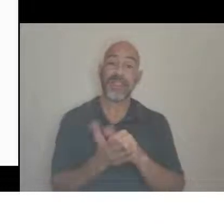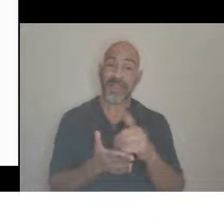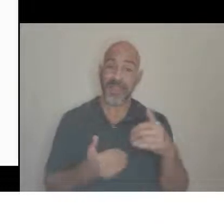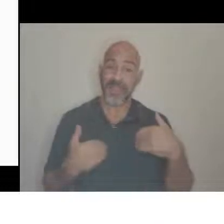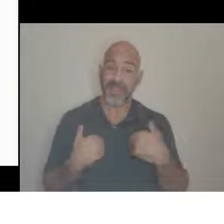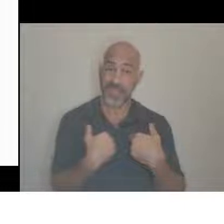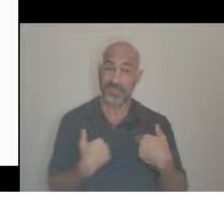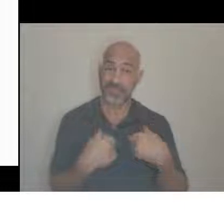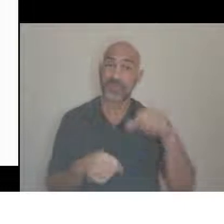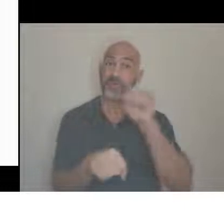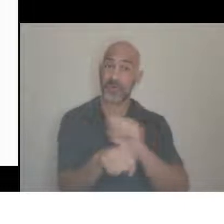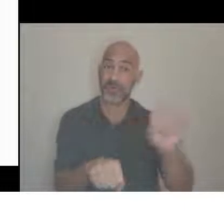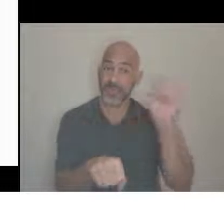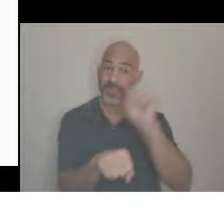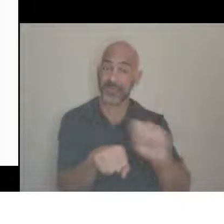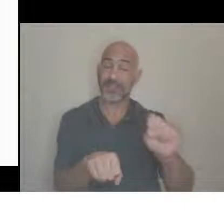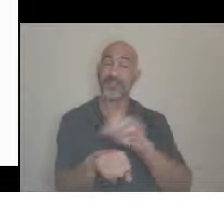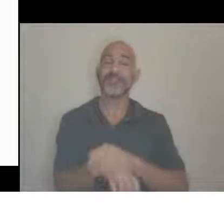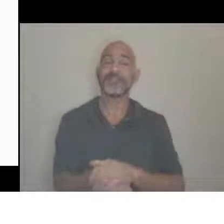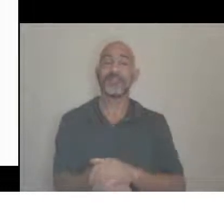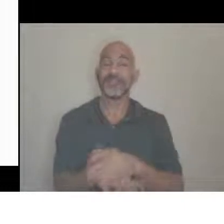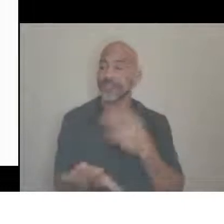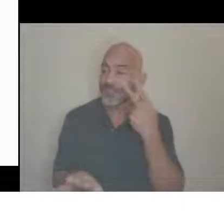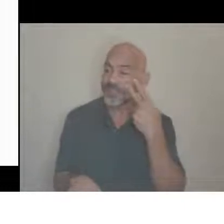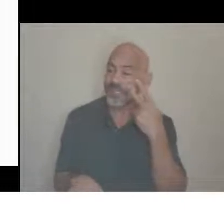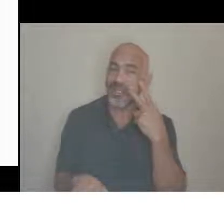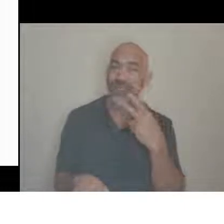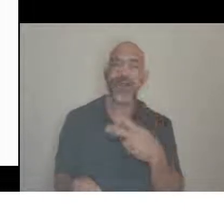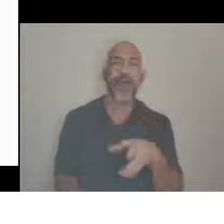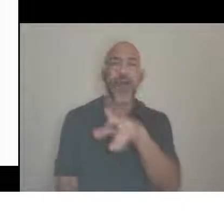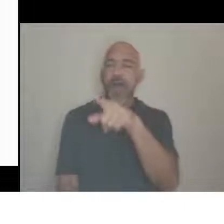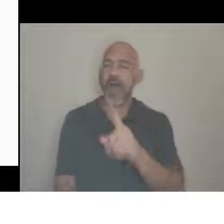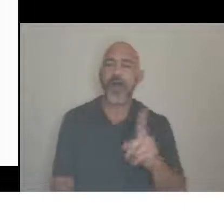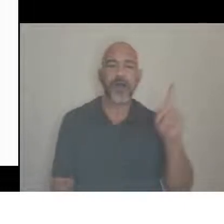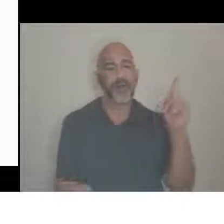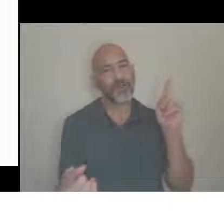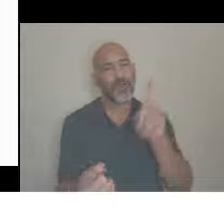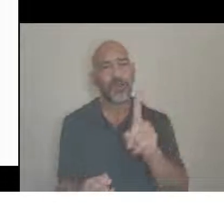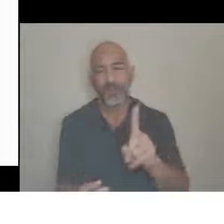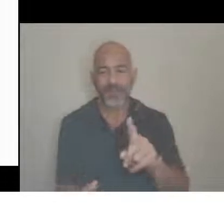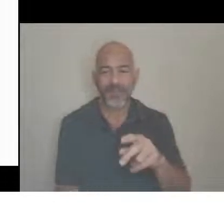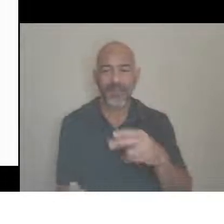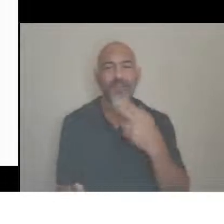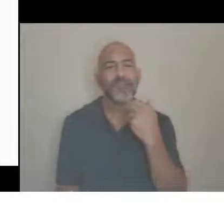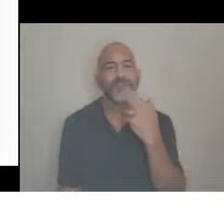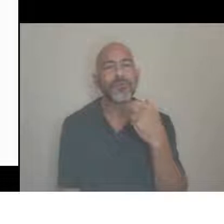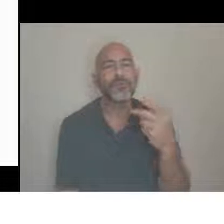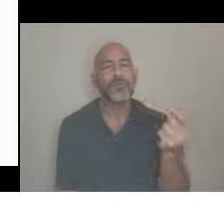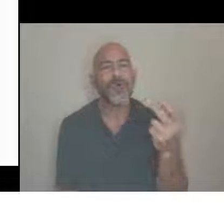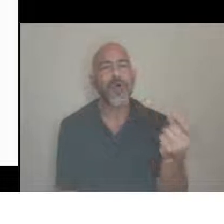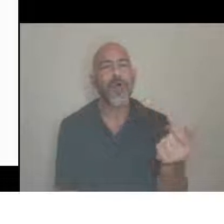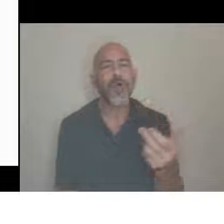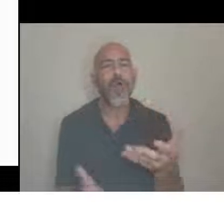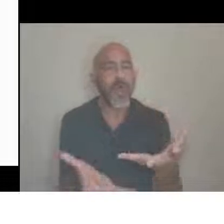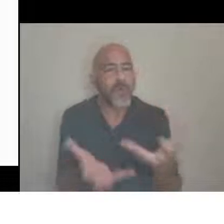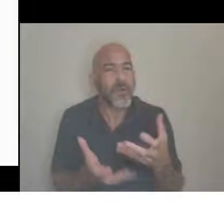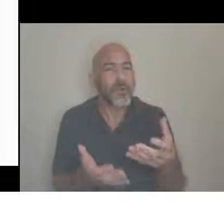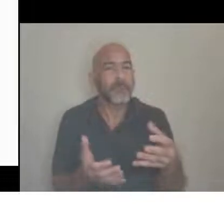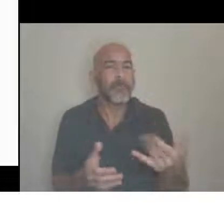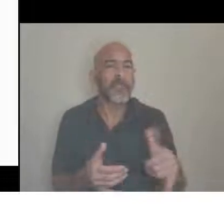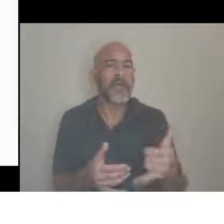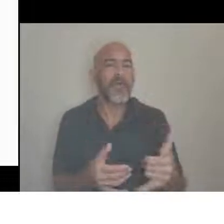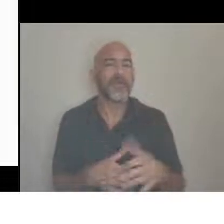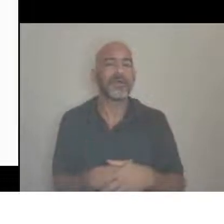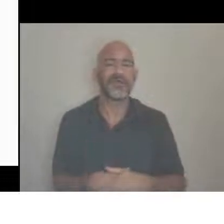that's such a cute dog, I want to play with him. Well, that dog may be working at the time, and that is something